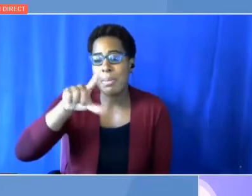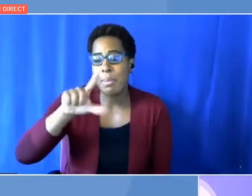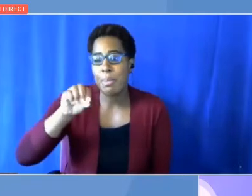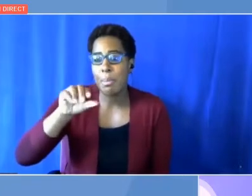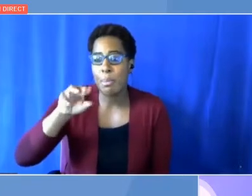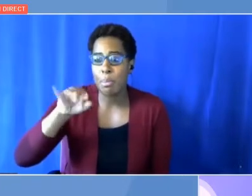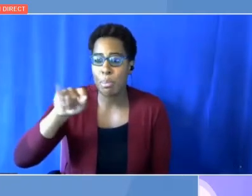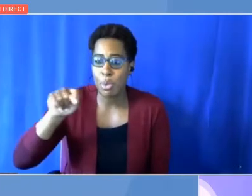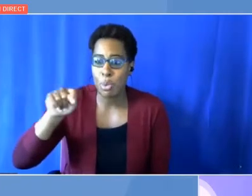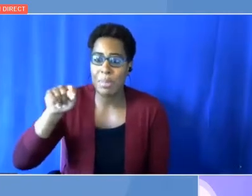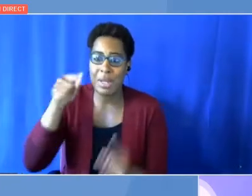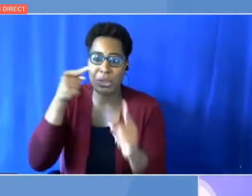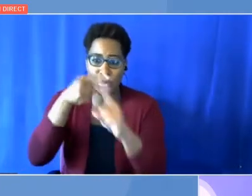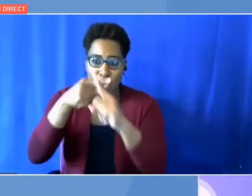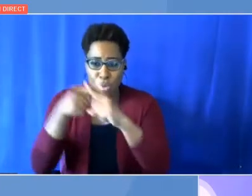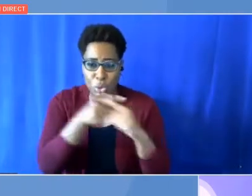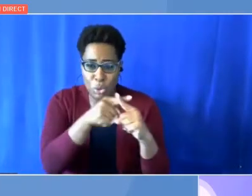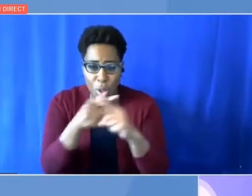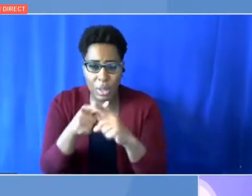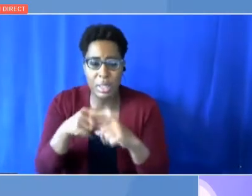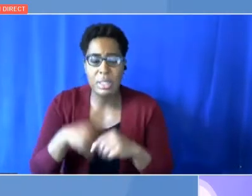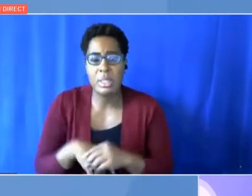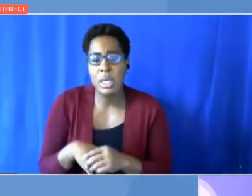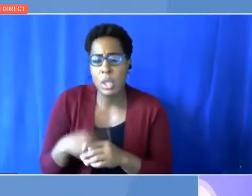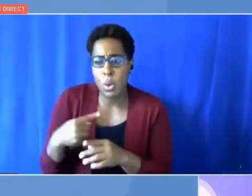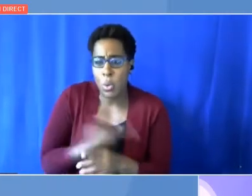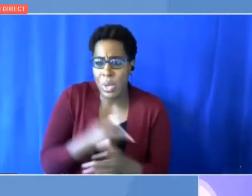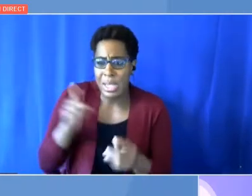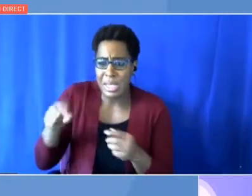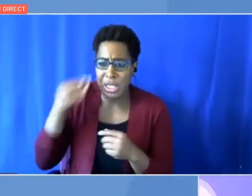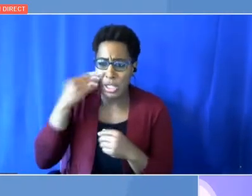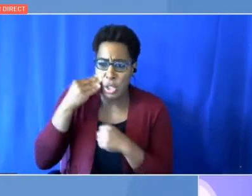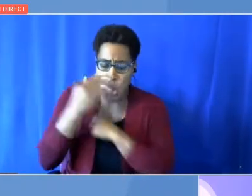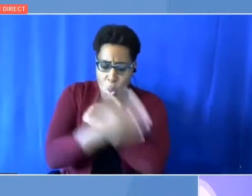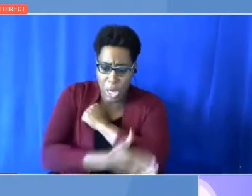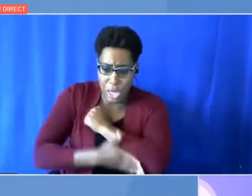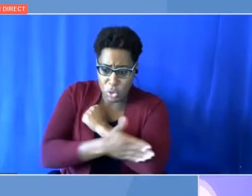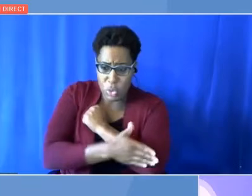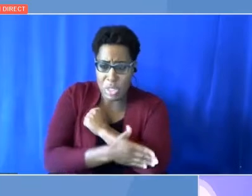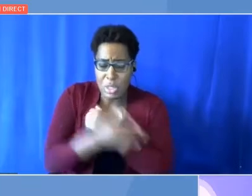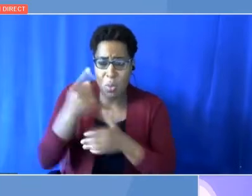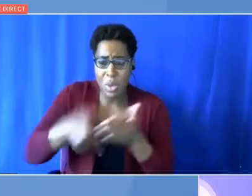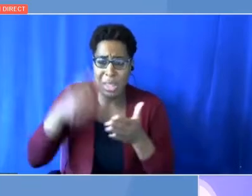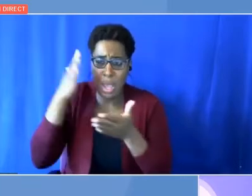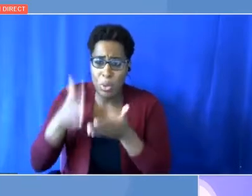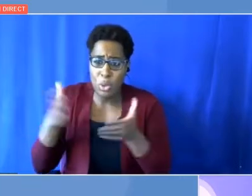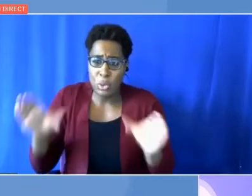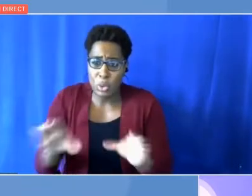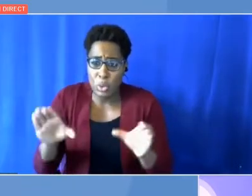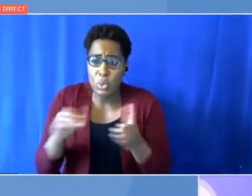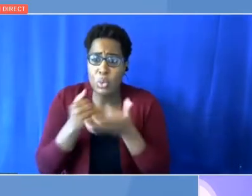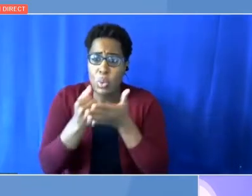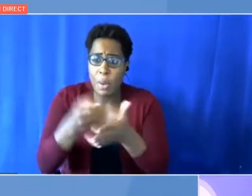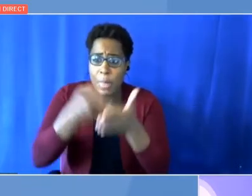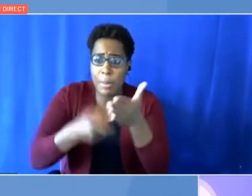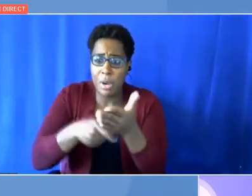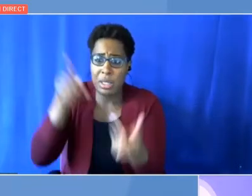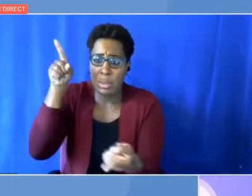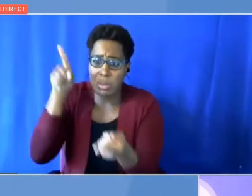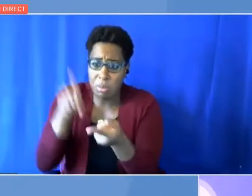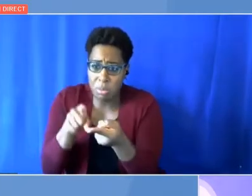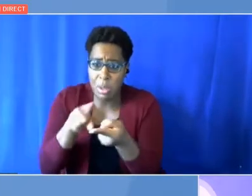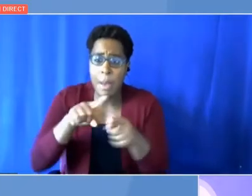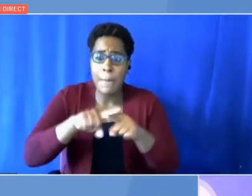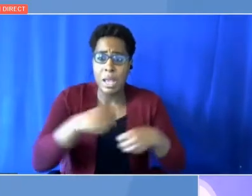from Australia, from every country about what are they actually going to deliver sectorally to help drive the cost down and the volume up. So